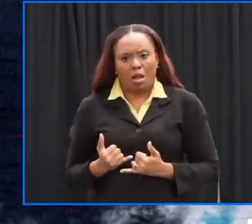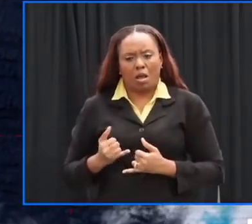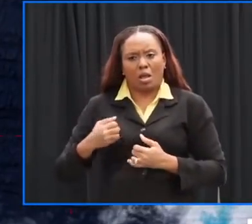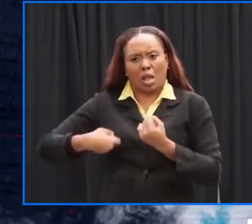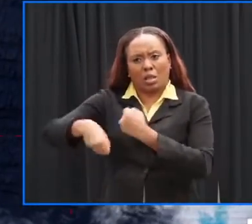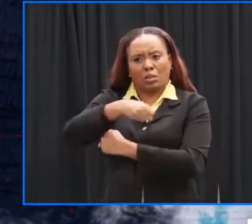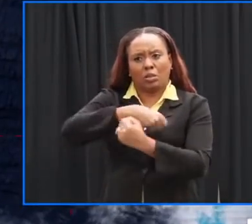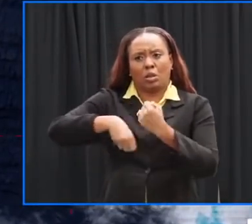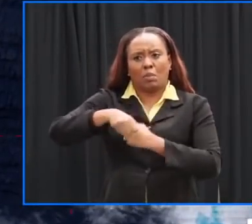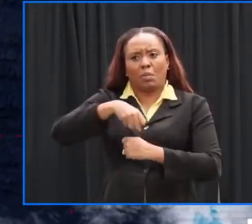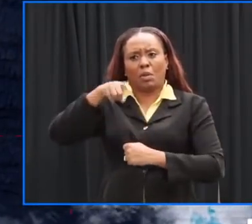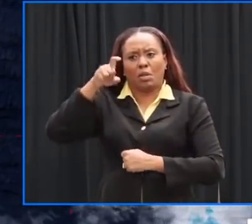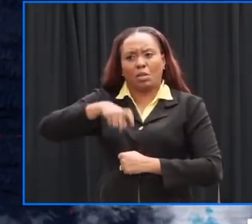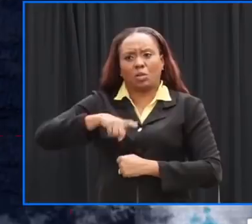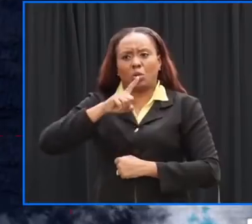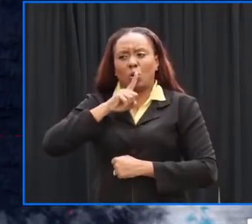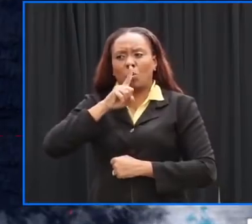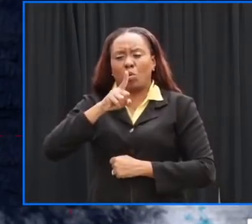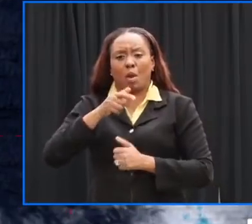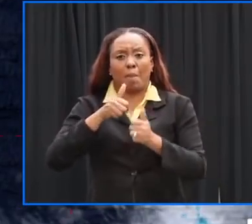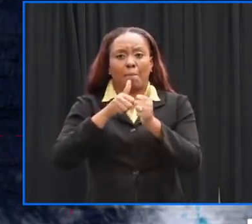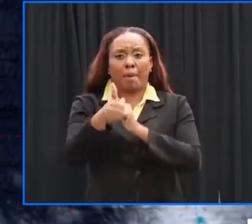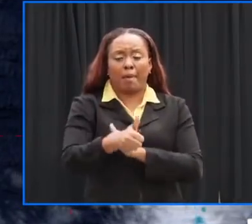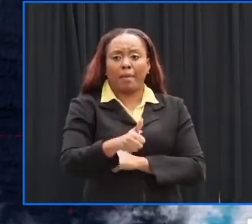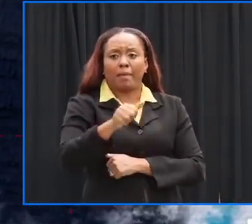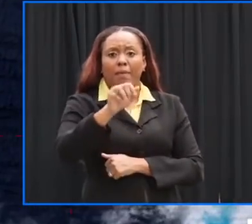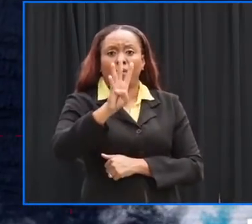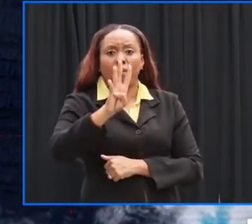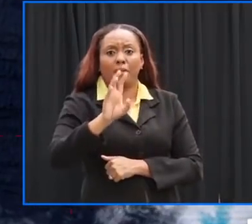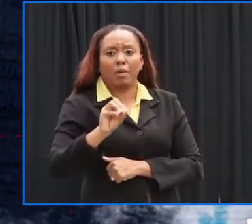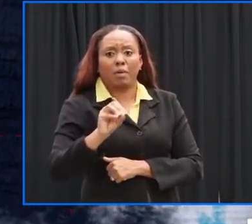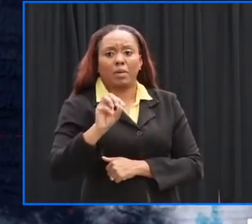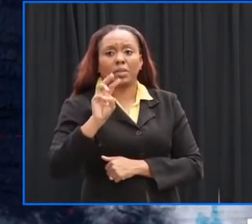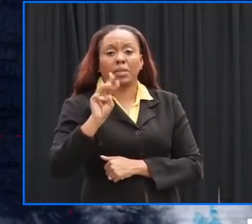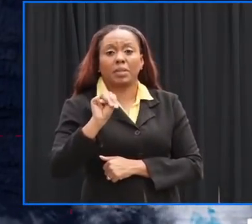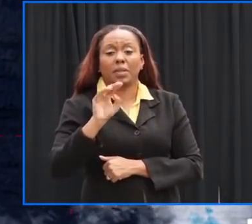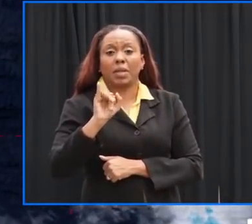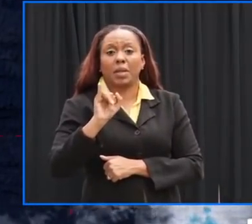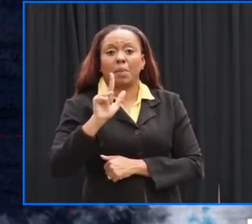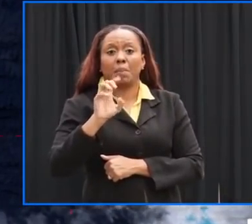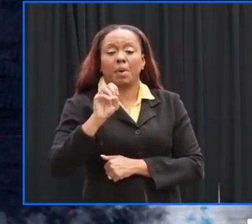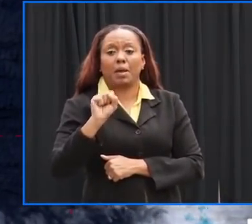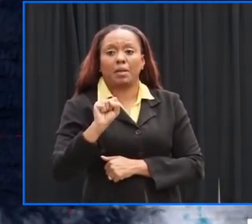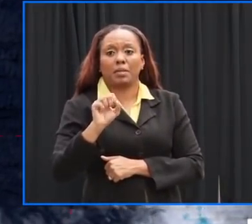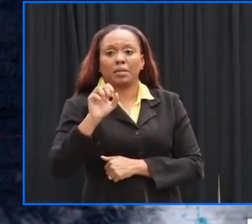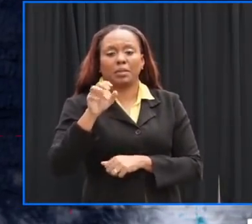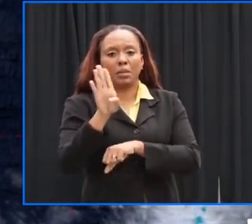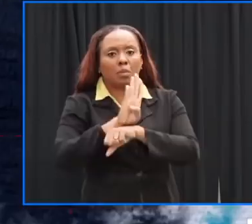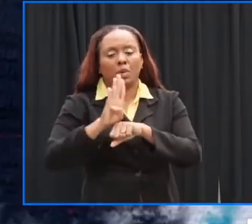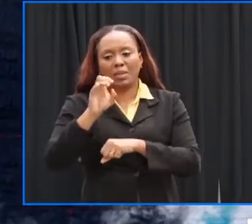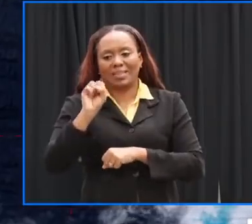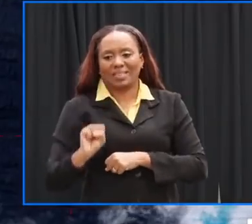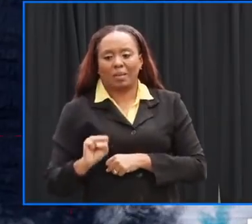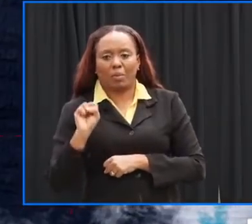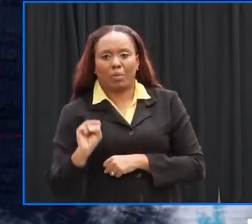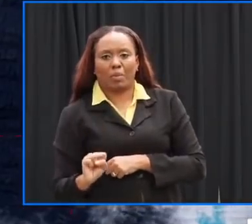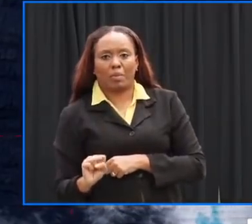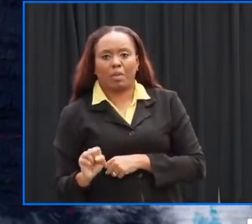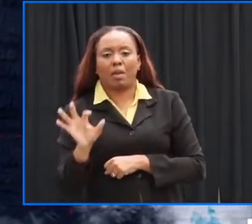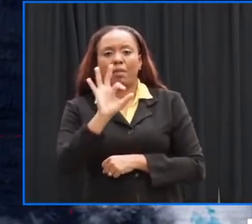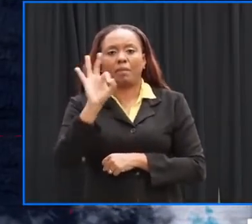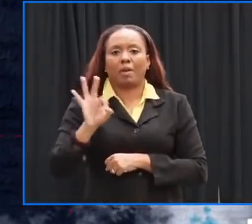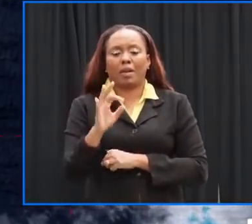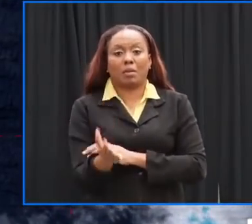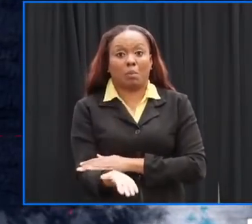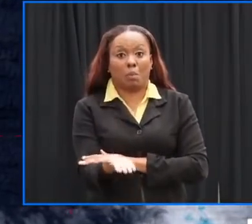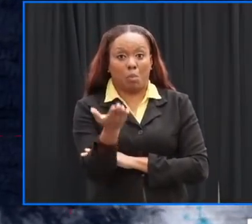tropical storm Elsa should pass about 40 miles 65 kilometers to the south of Barbados on Friday morning